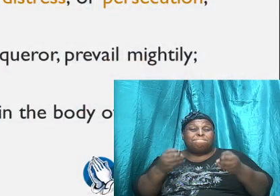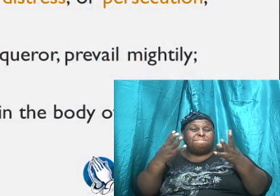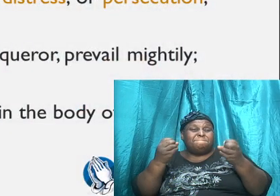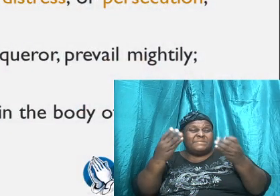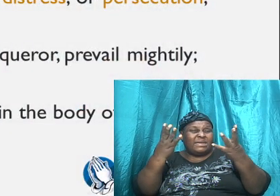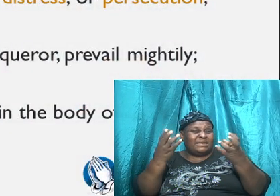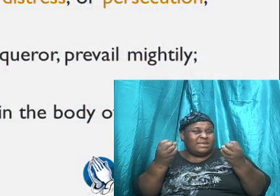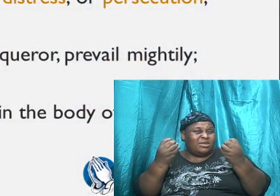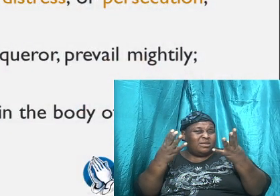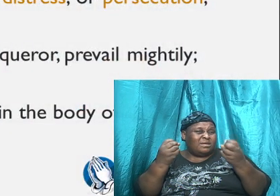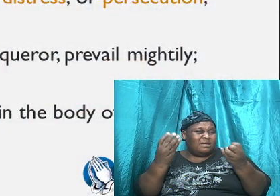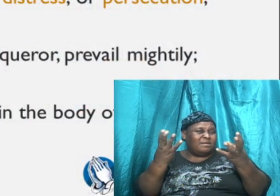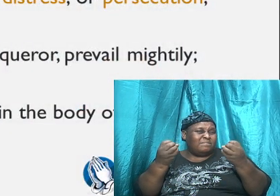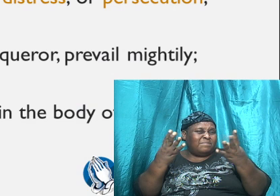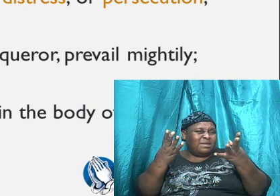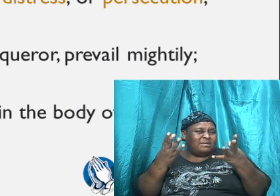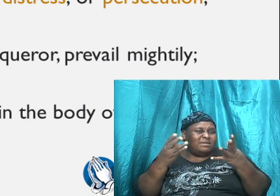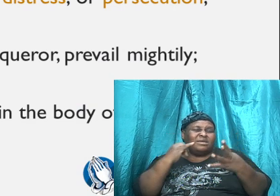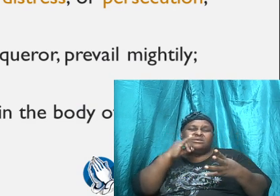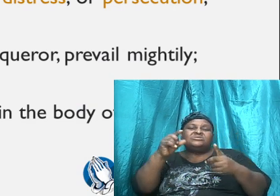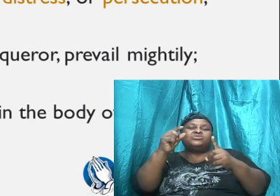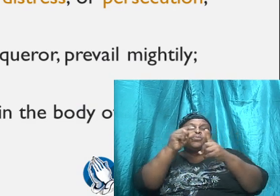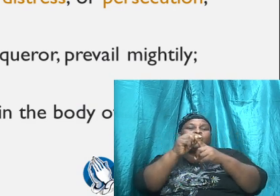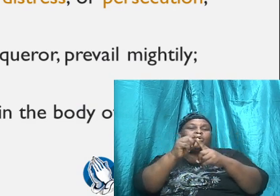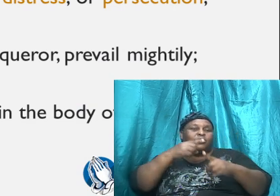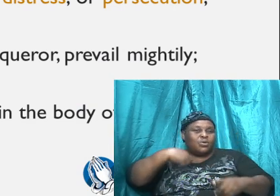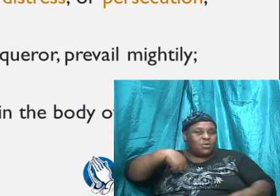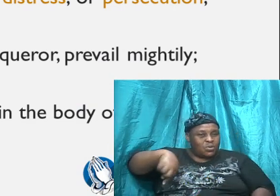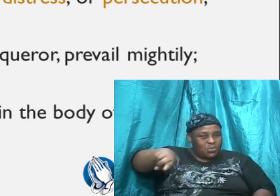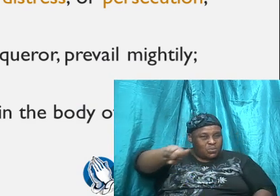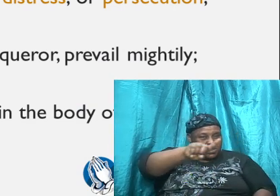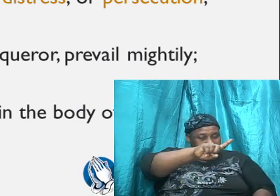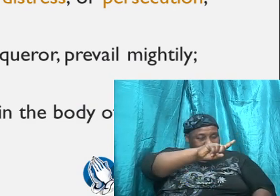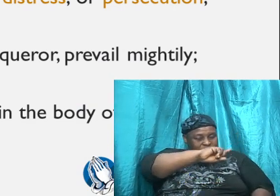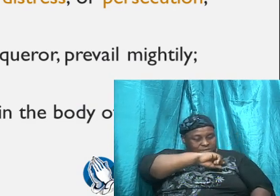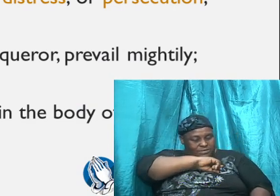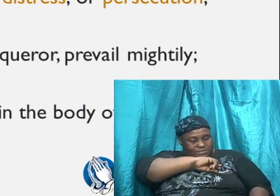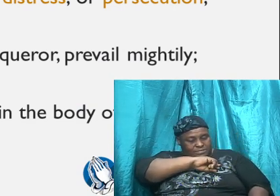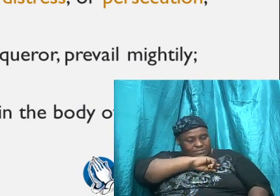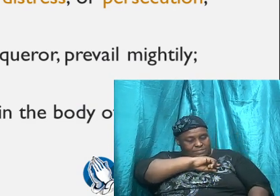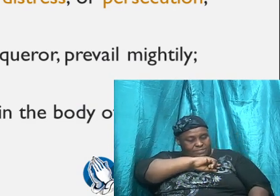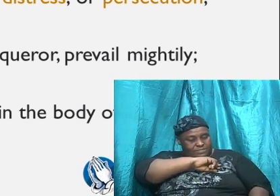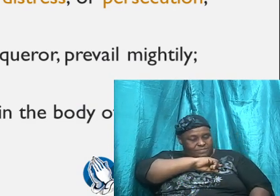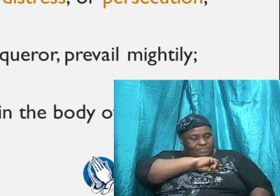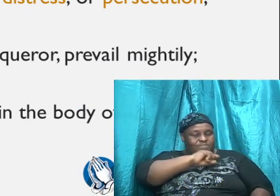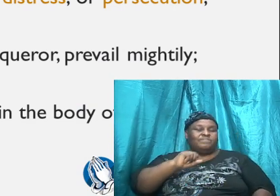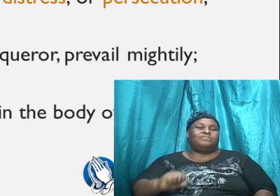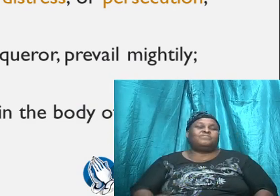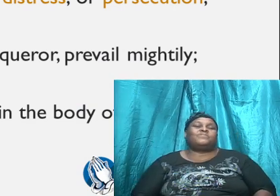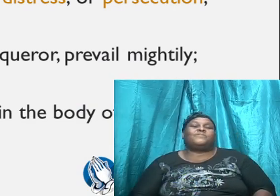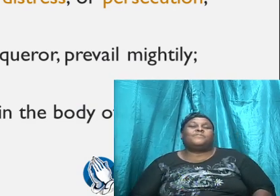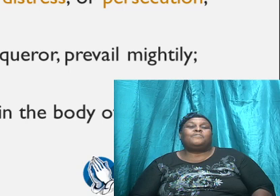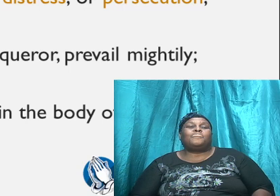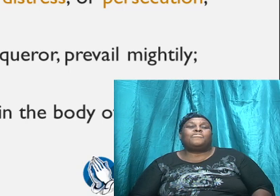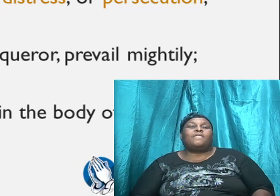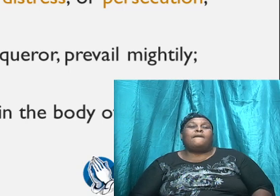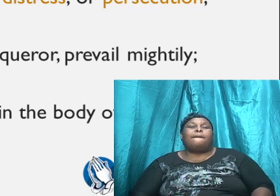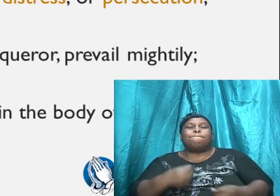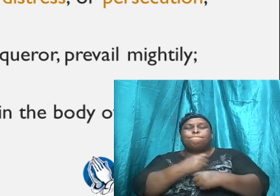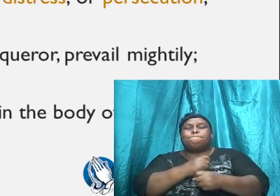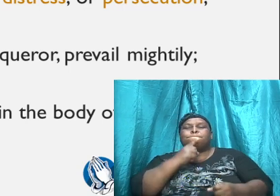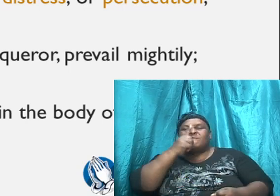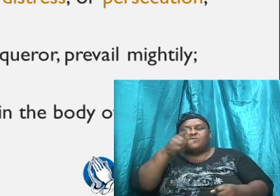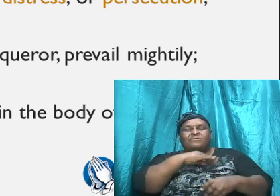notice Paul is not saying that he is more than conqueror, you know, I'm sure all of us would